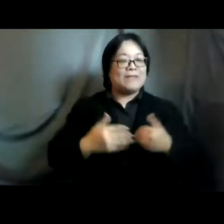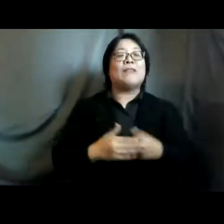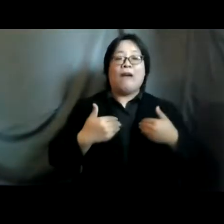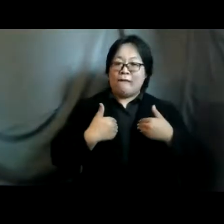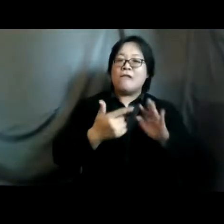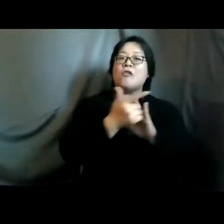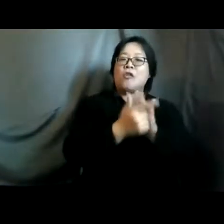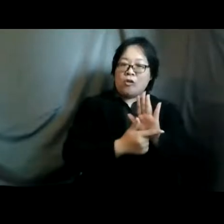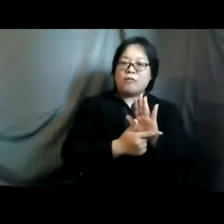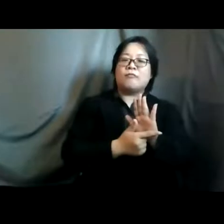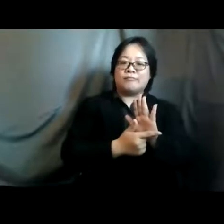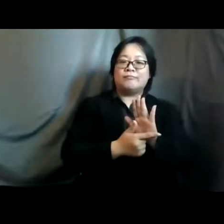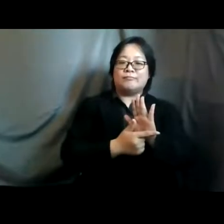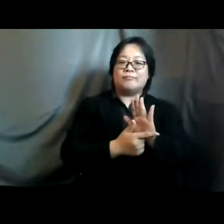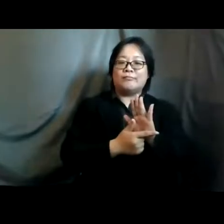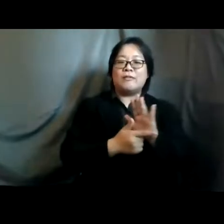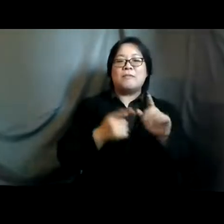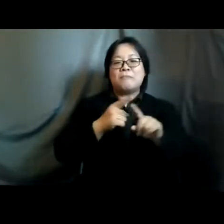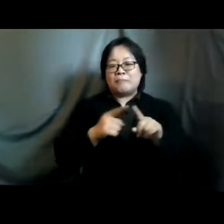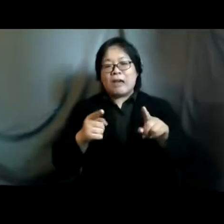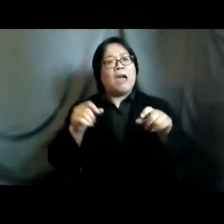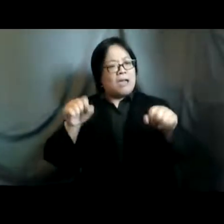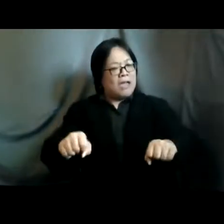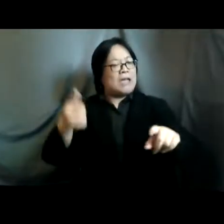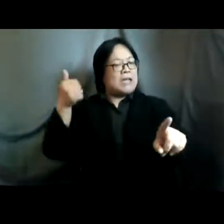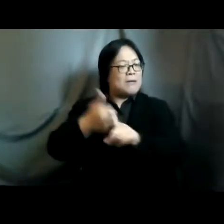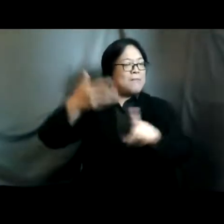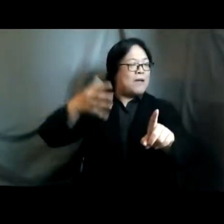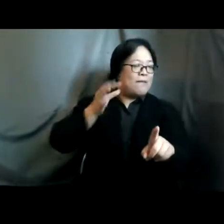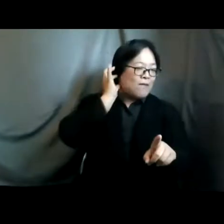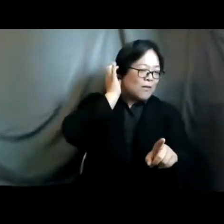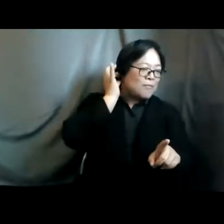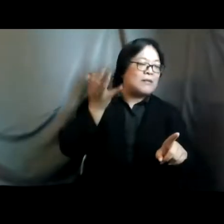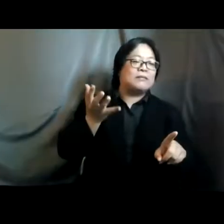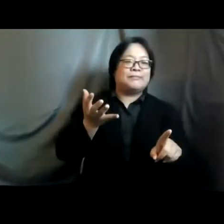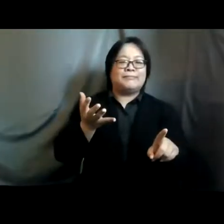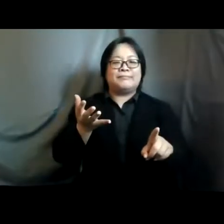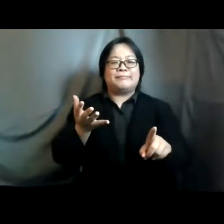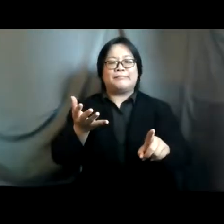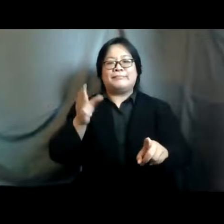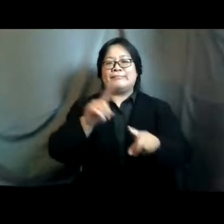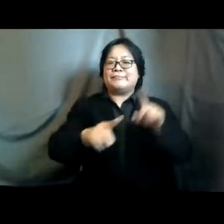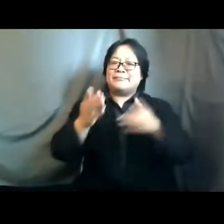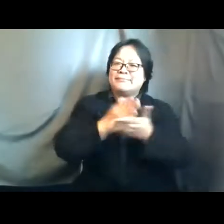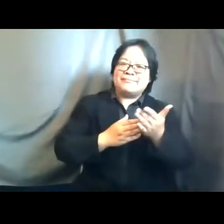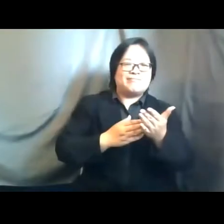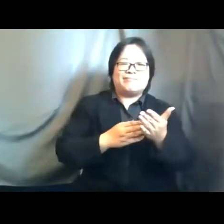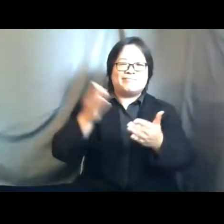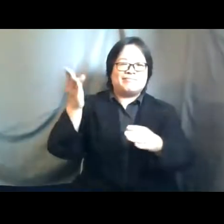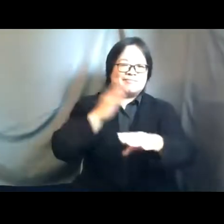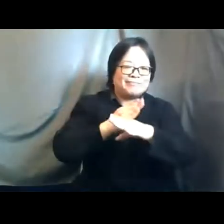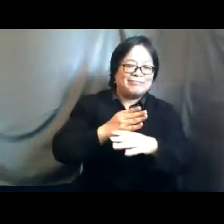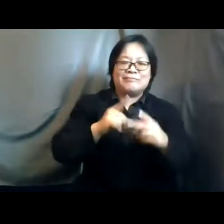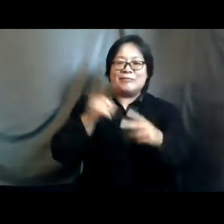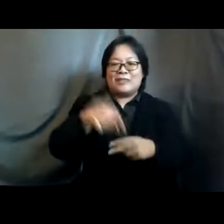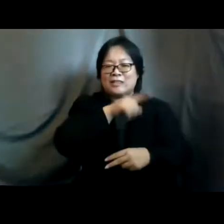disproportionately impact women such as laws that criminalize abortion adultery or sex work